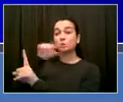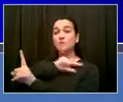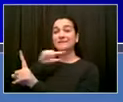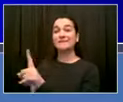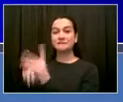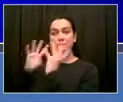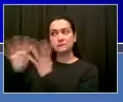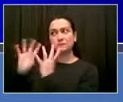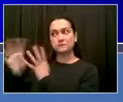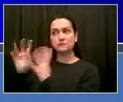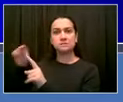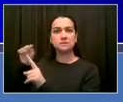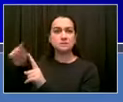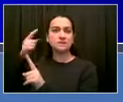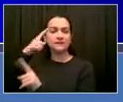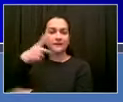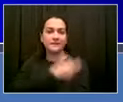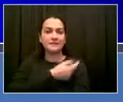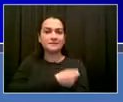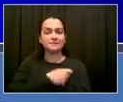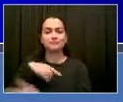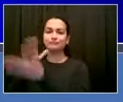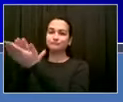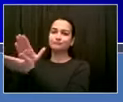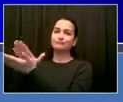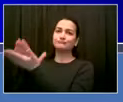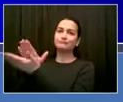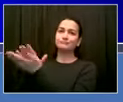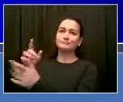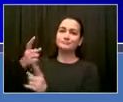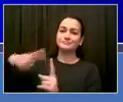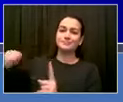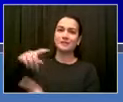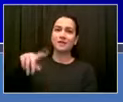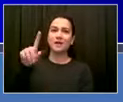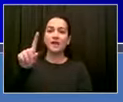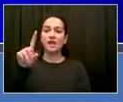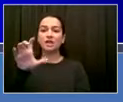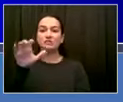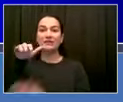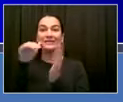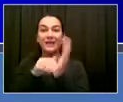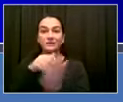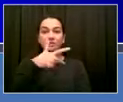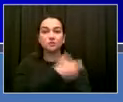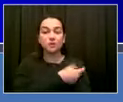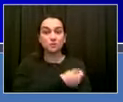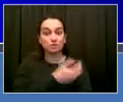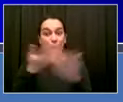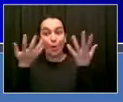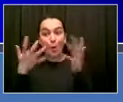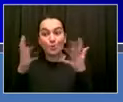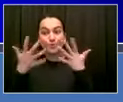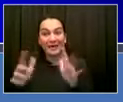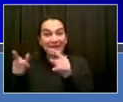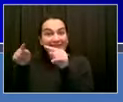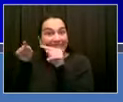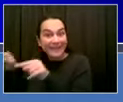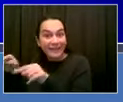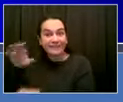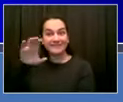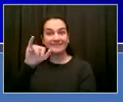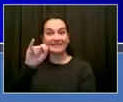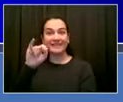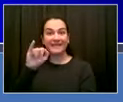,000 doses administered at Citi Field. It is easy to get a vaccination at Citi